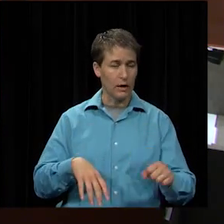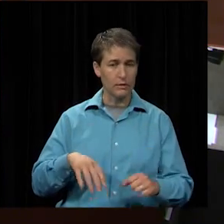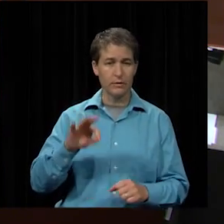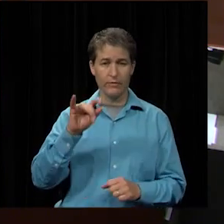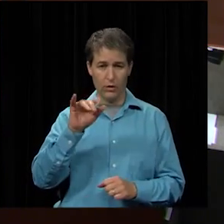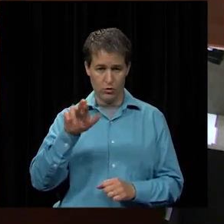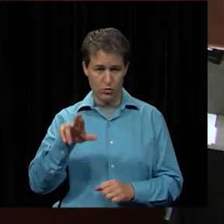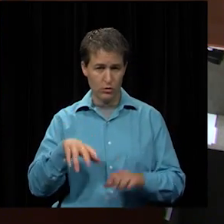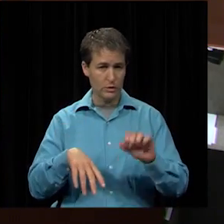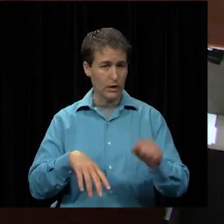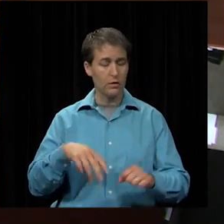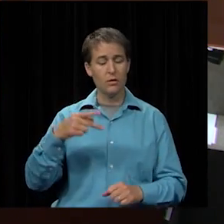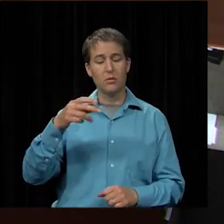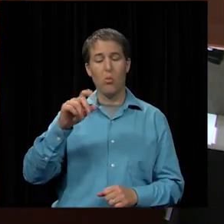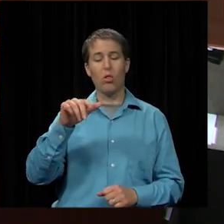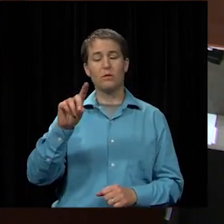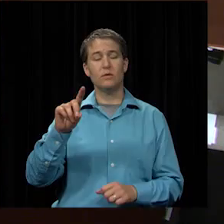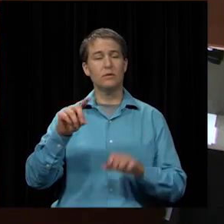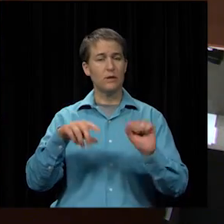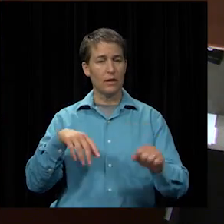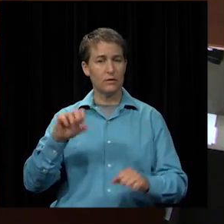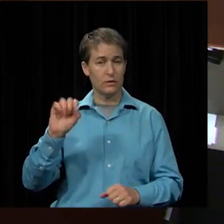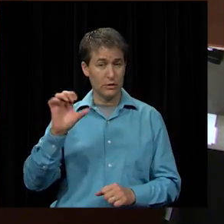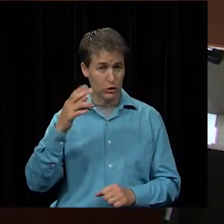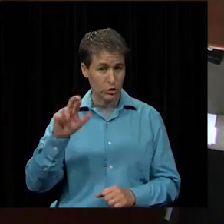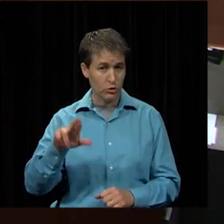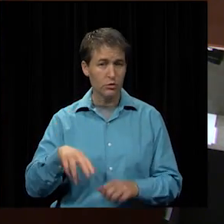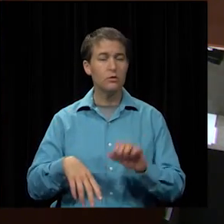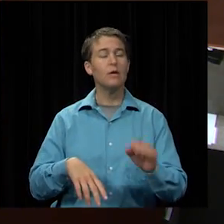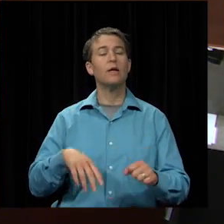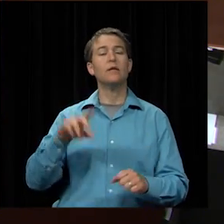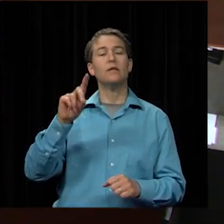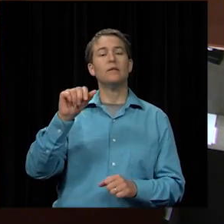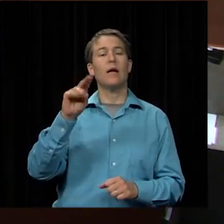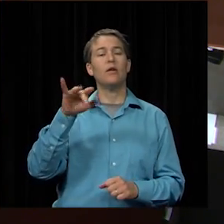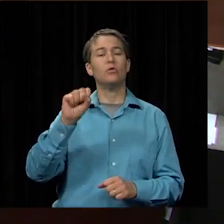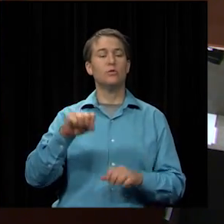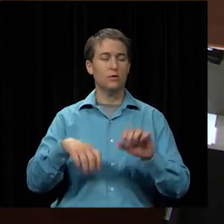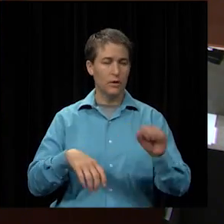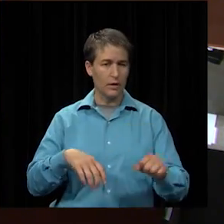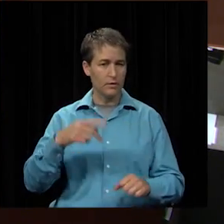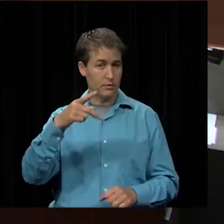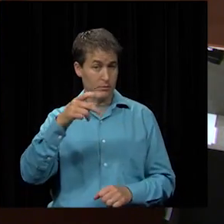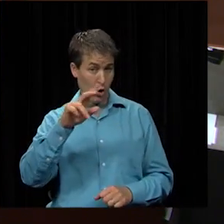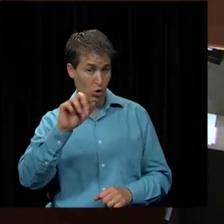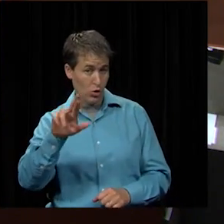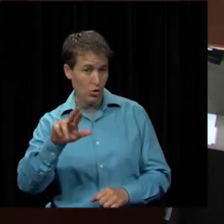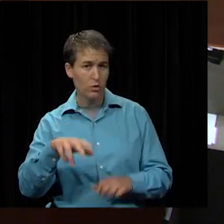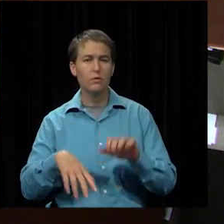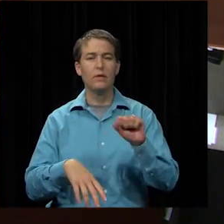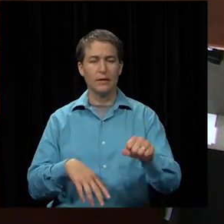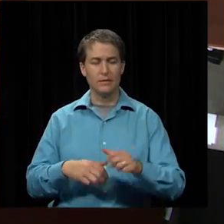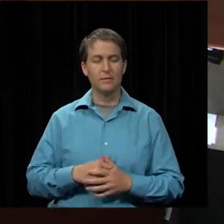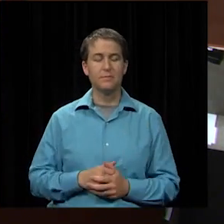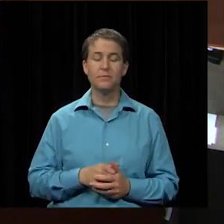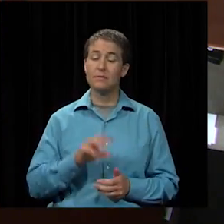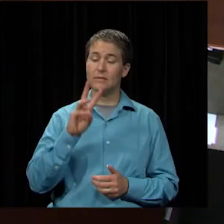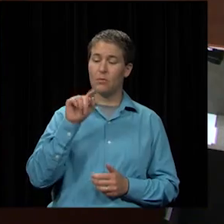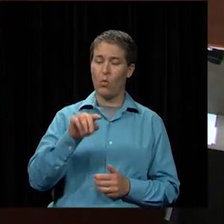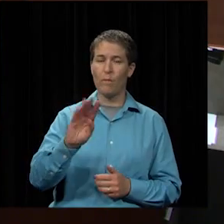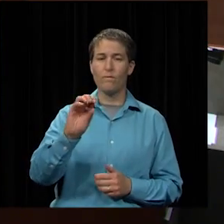yes mr poland yes mr sheer yes dr daniels yes mr parker yes all right 6.04